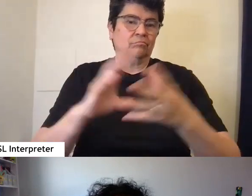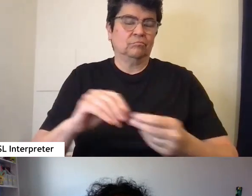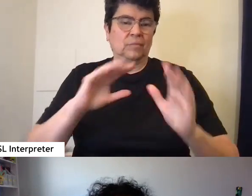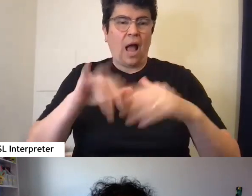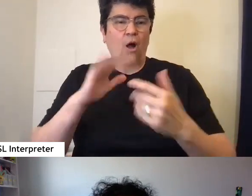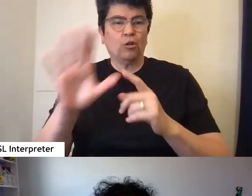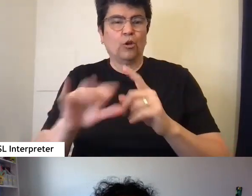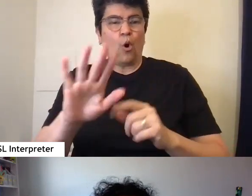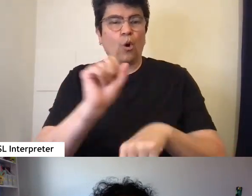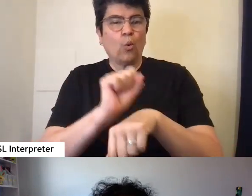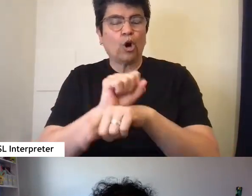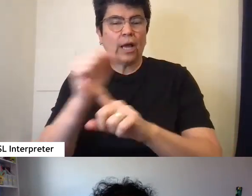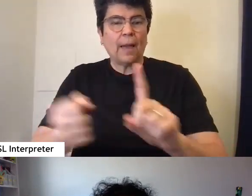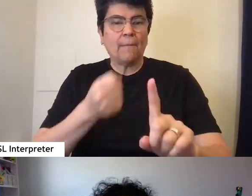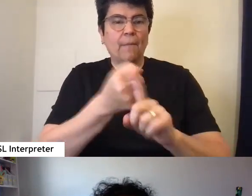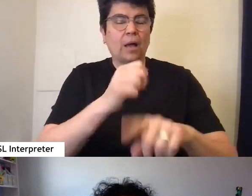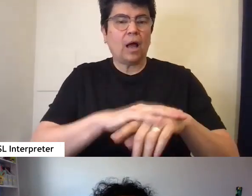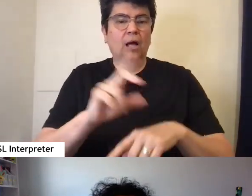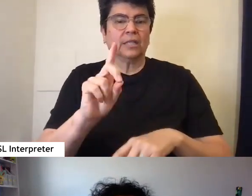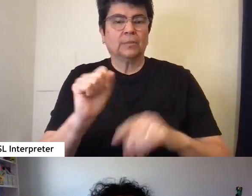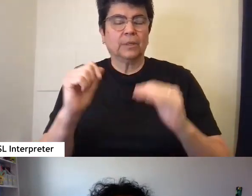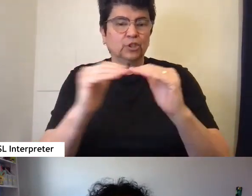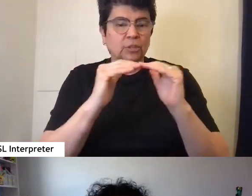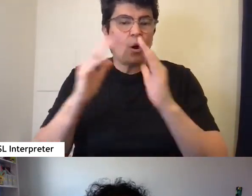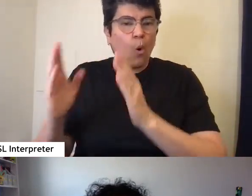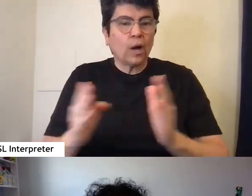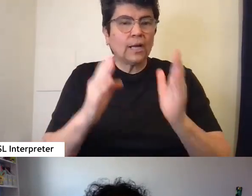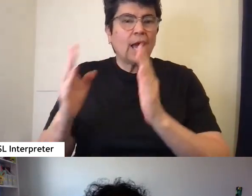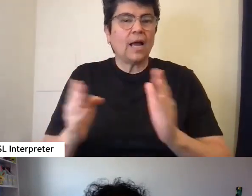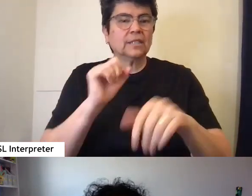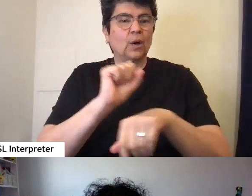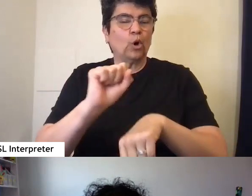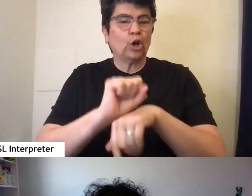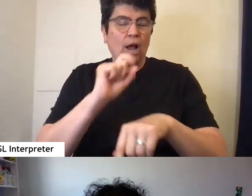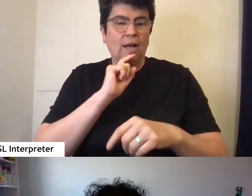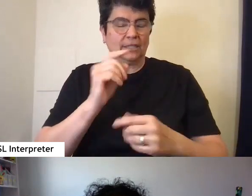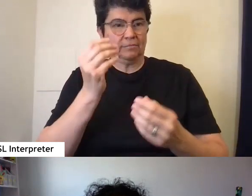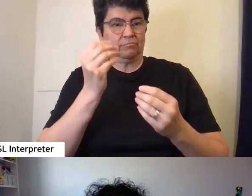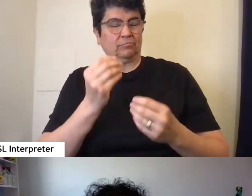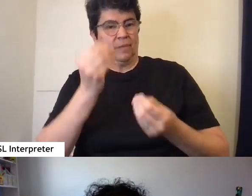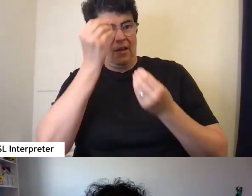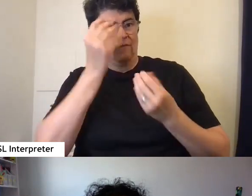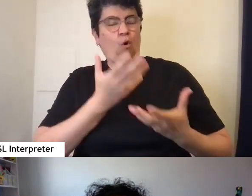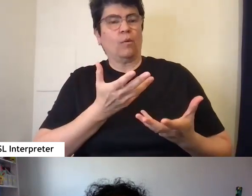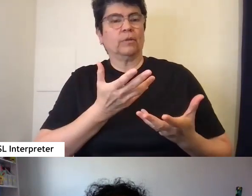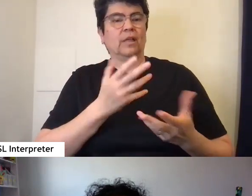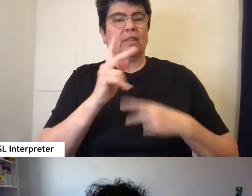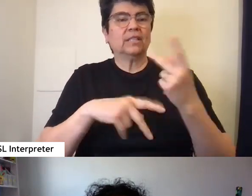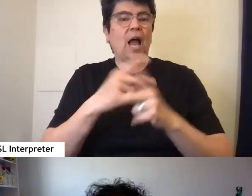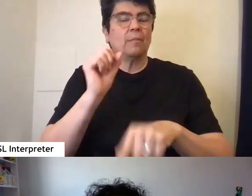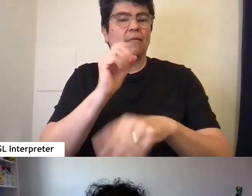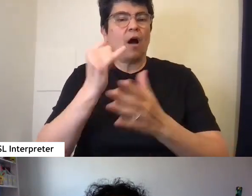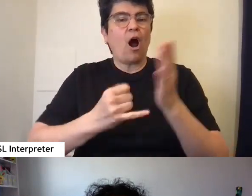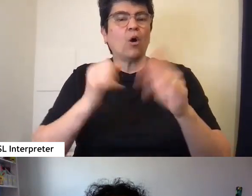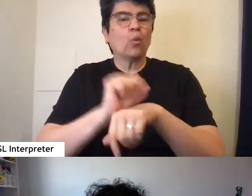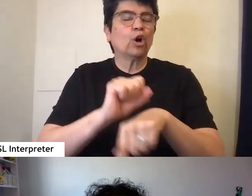work on disability justice organizing. And how you're organizing work has informed the type of artwork that you create through